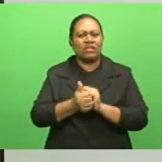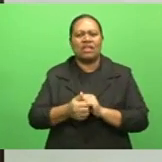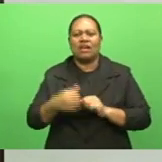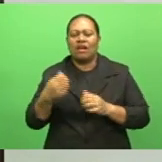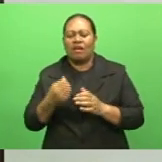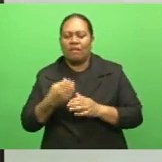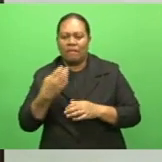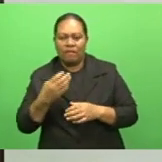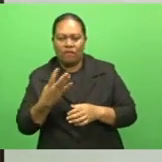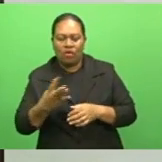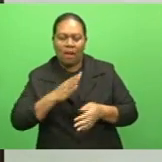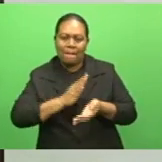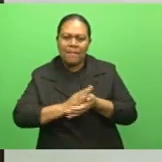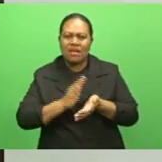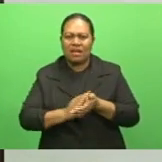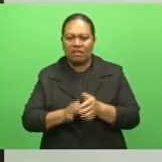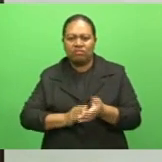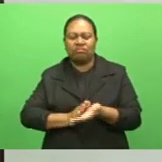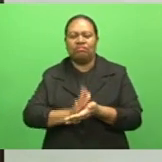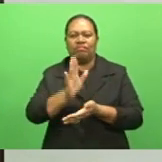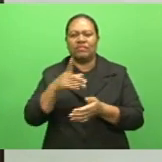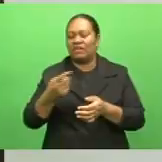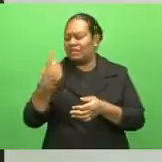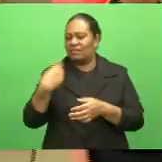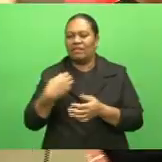profit for the last financial year.